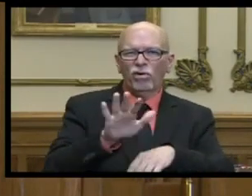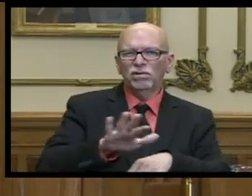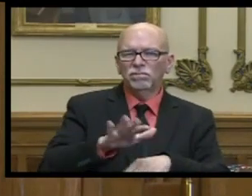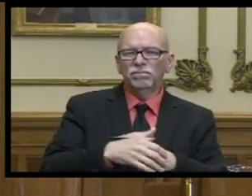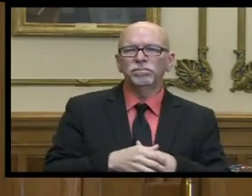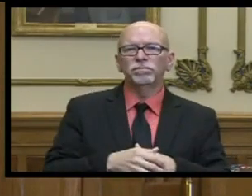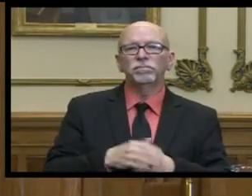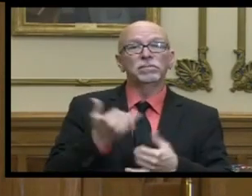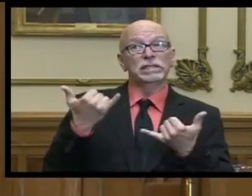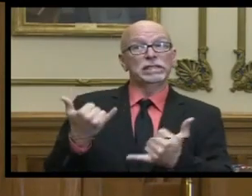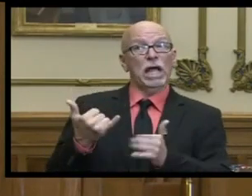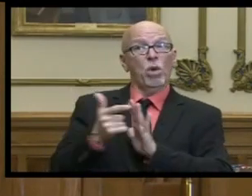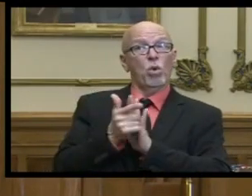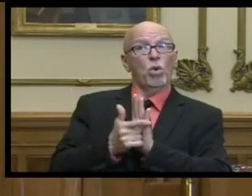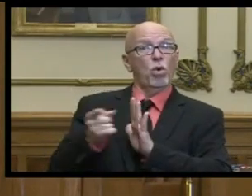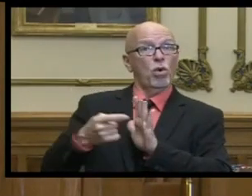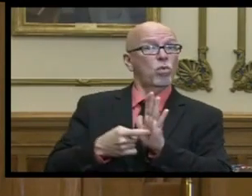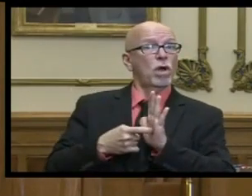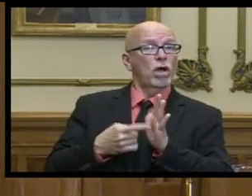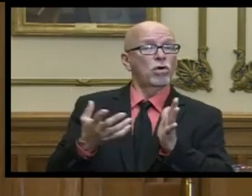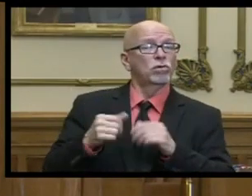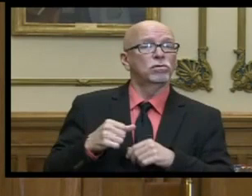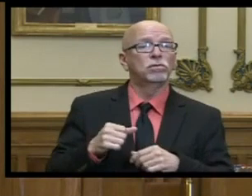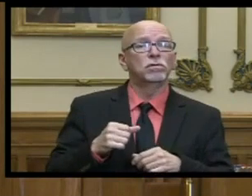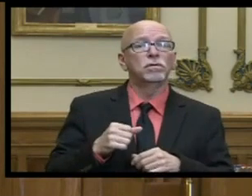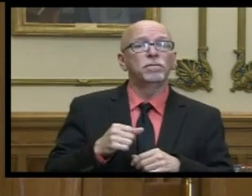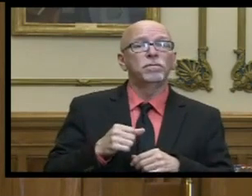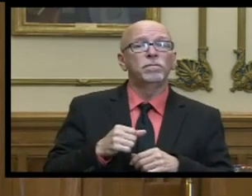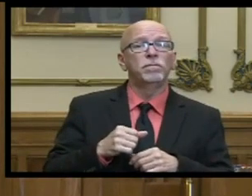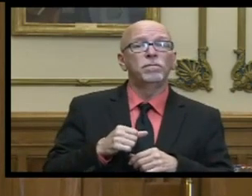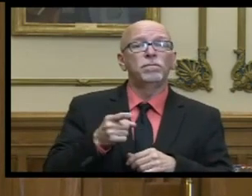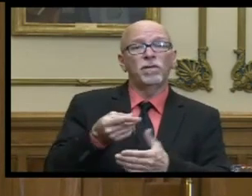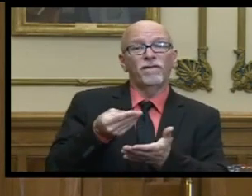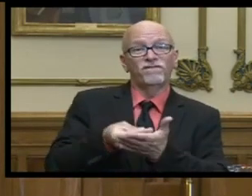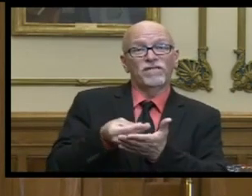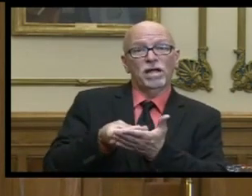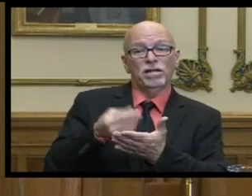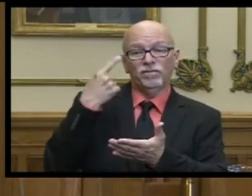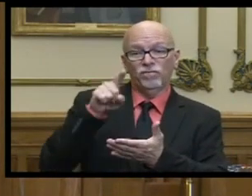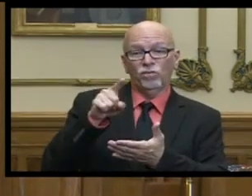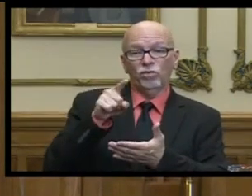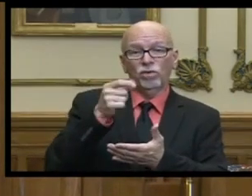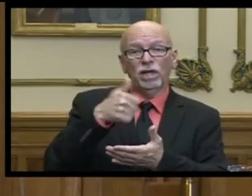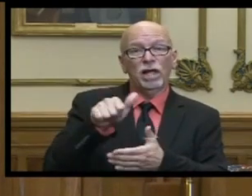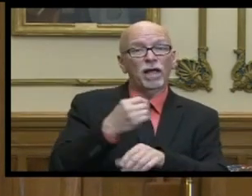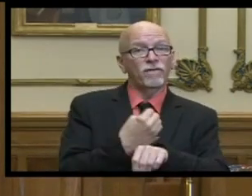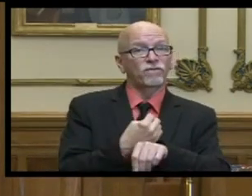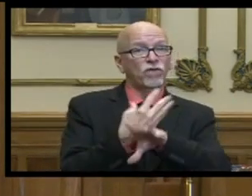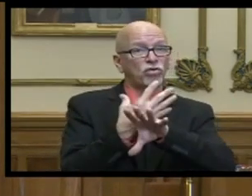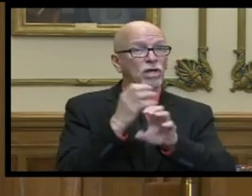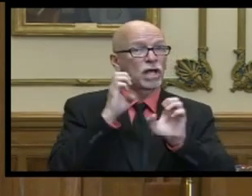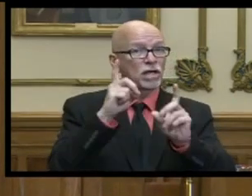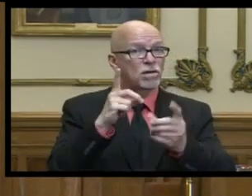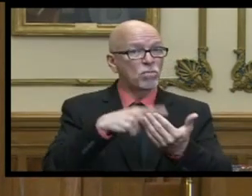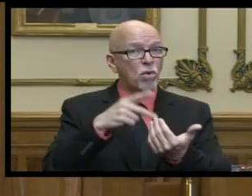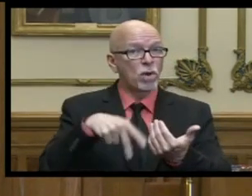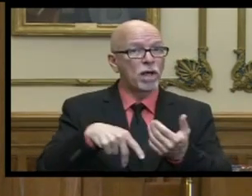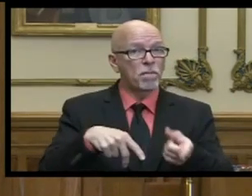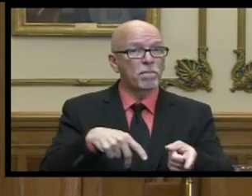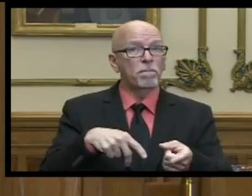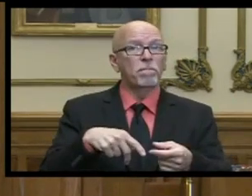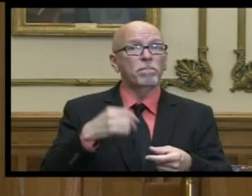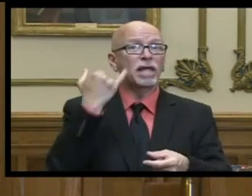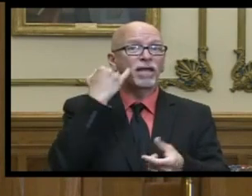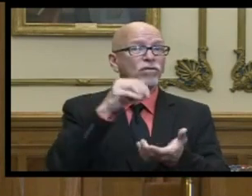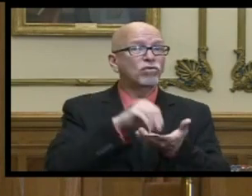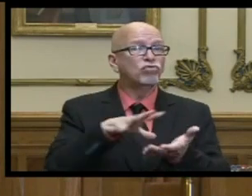law uh currently requires that um funding for any virtual education program uh that